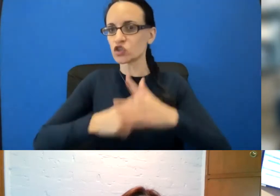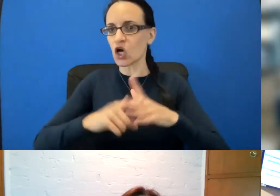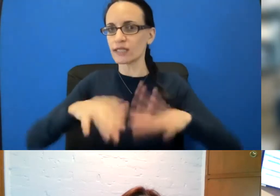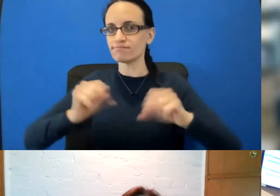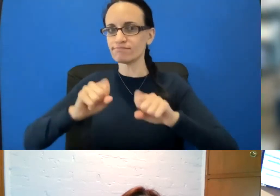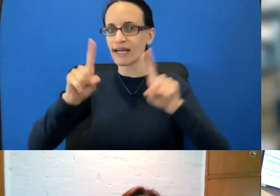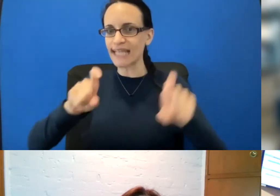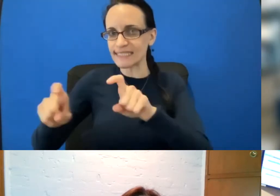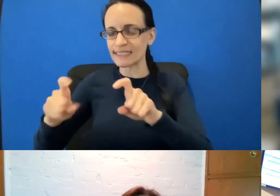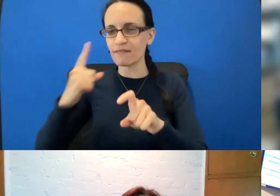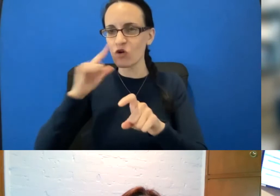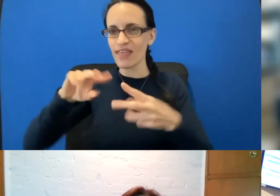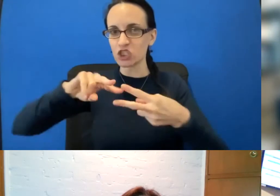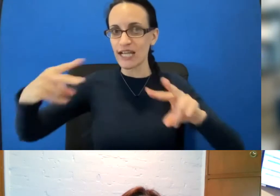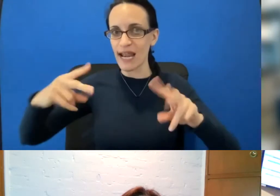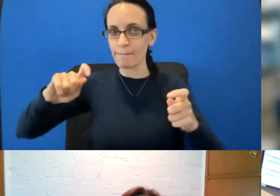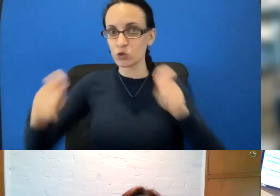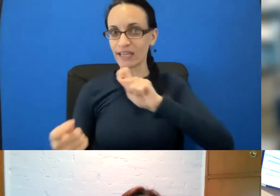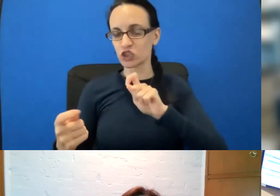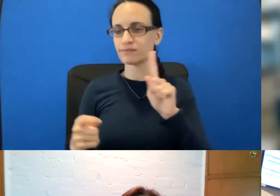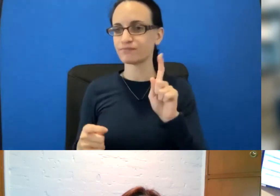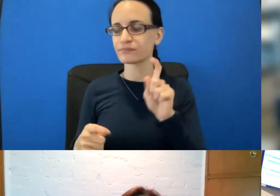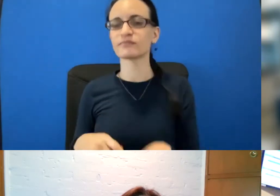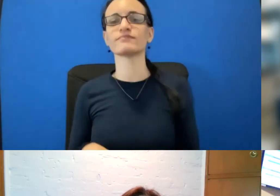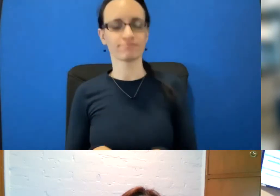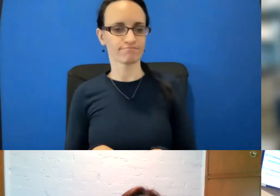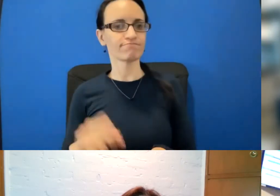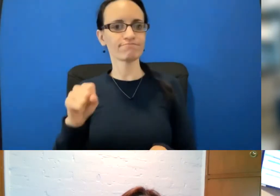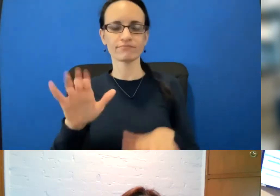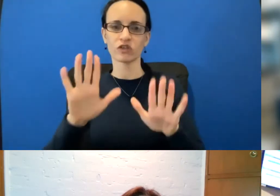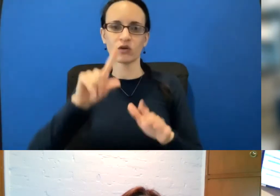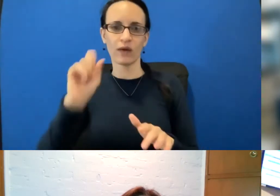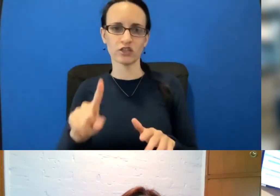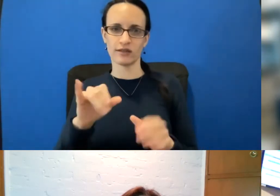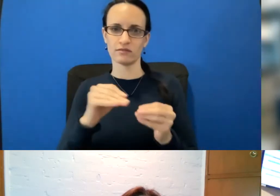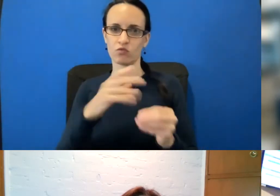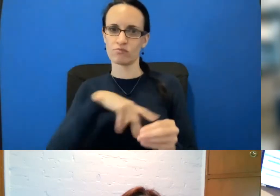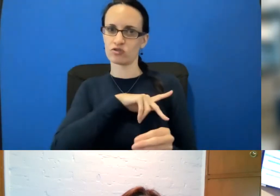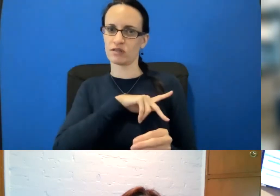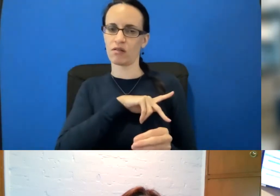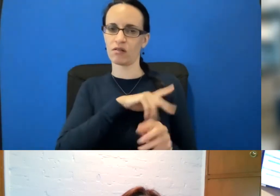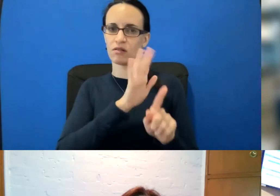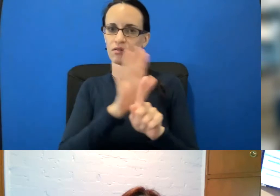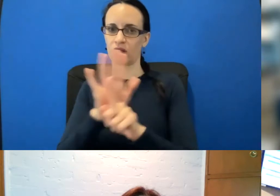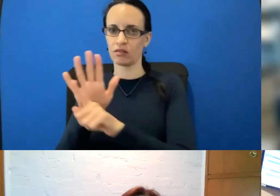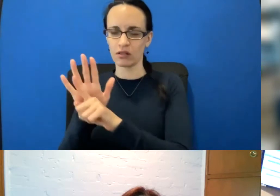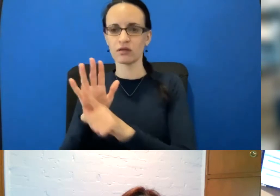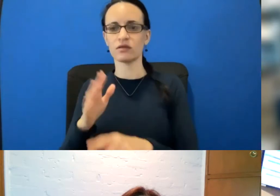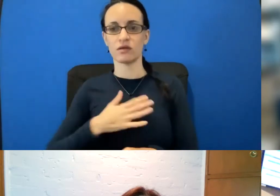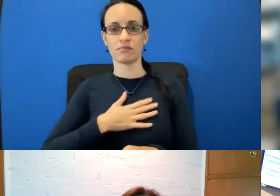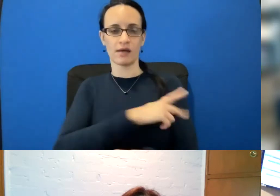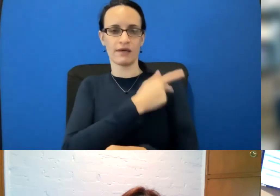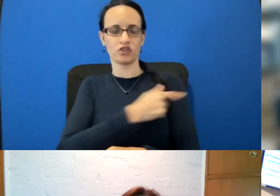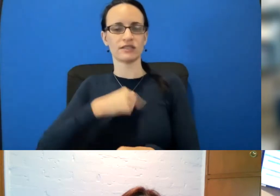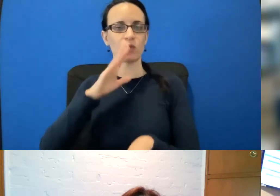That is a great question, and it's really very personalized, that discussion. I will send my patients to a genetic